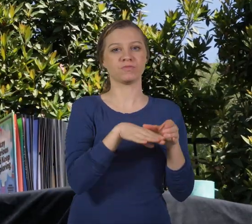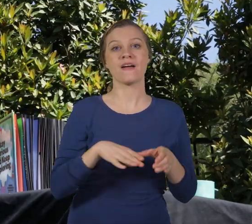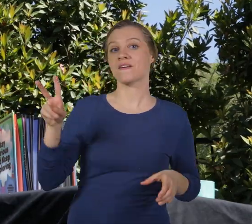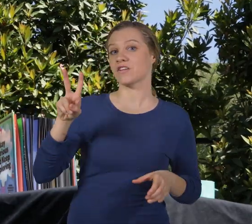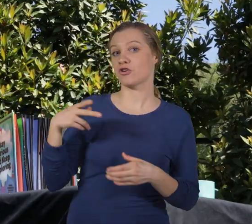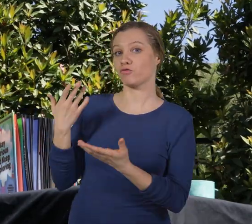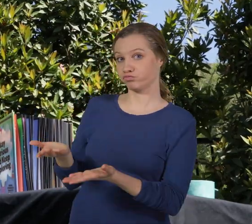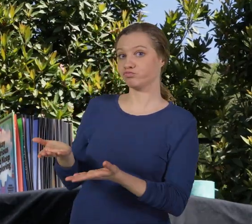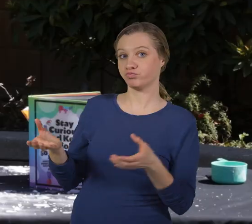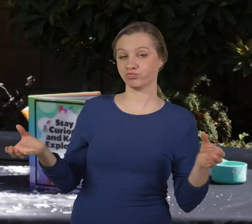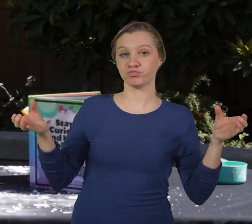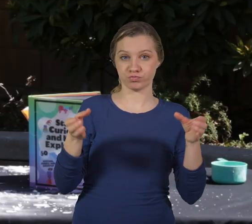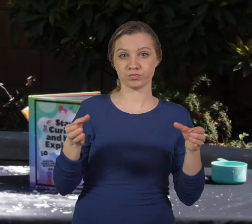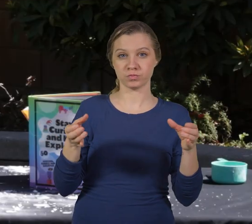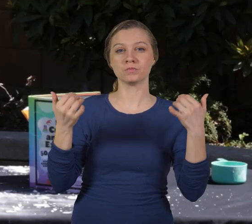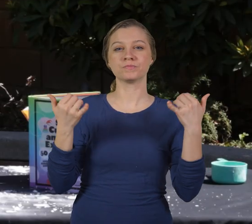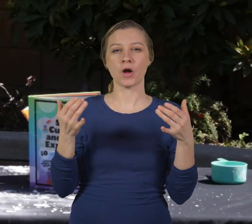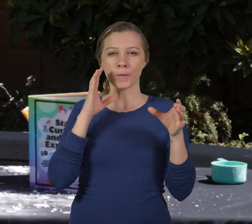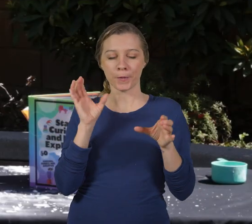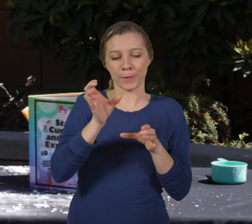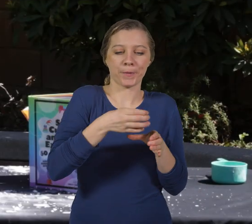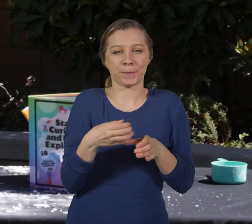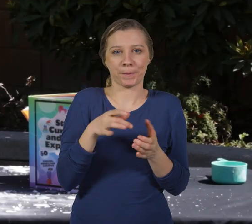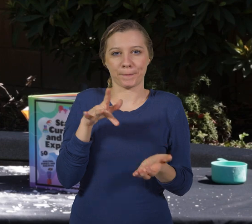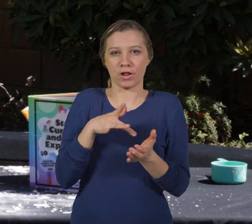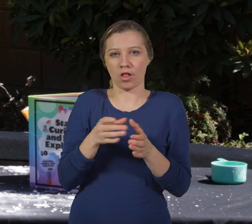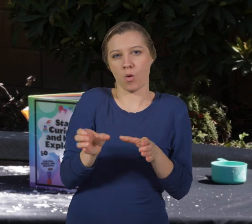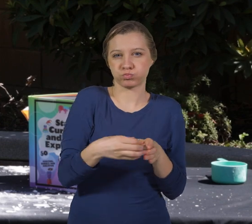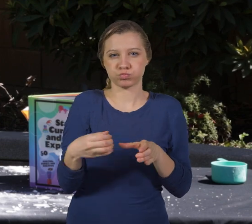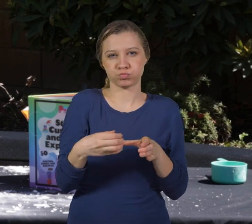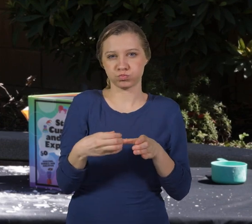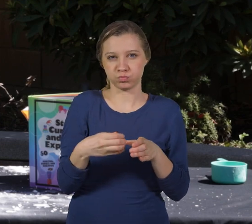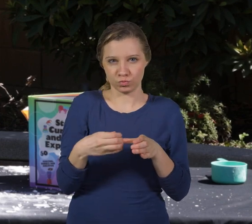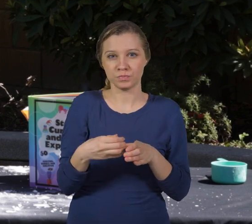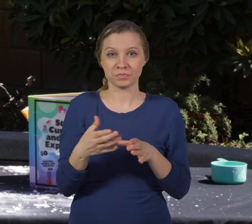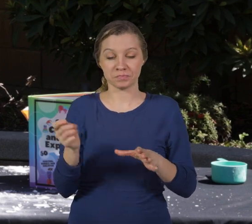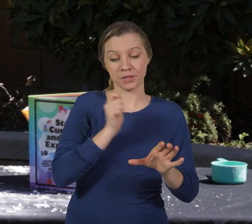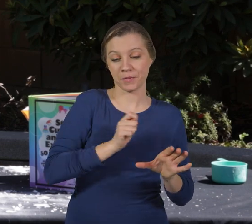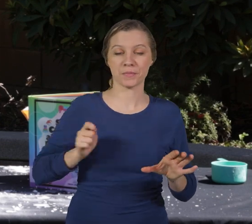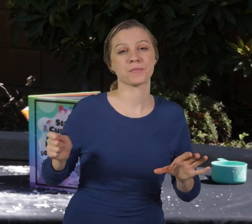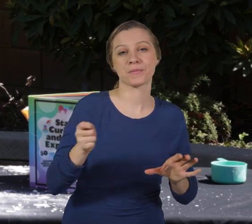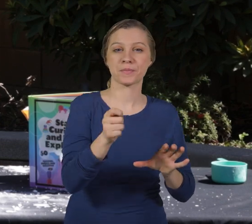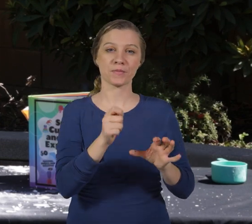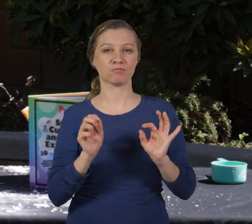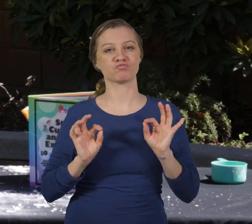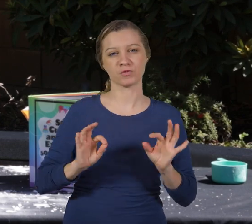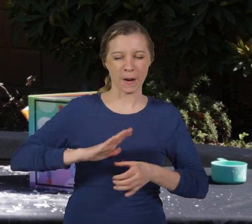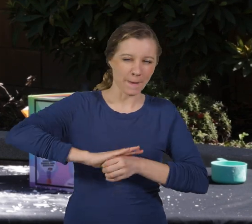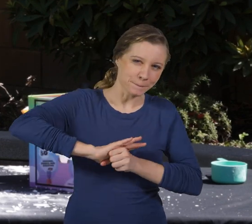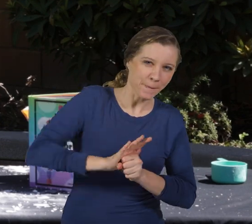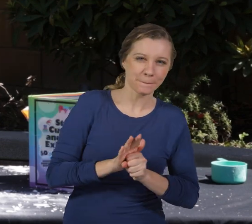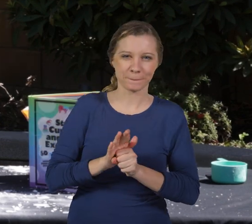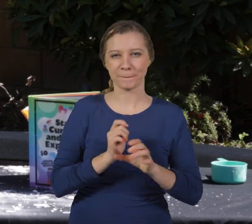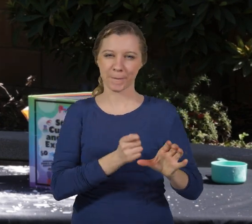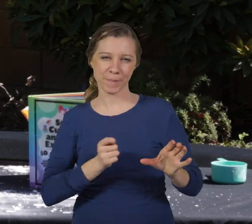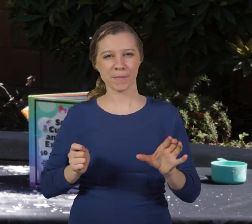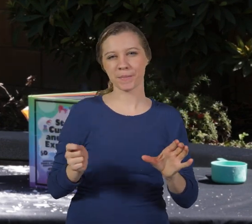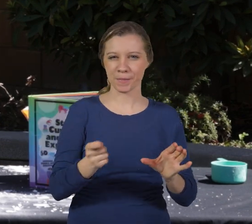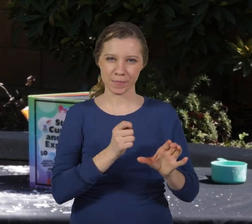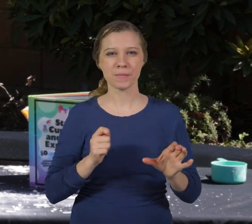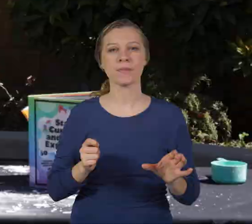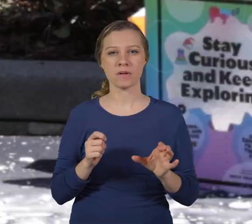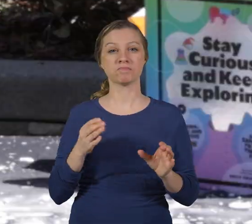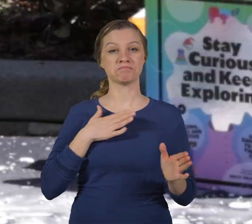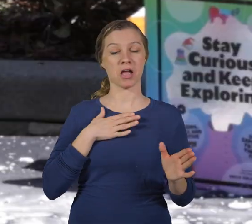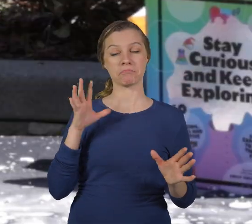here. I have my vinegar in here. I'm just going to nestle it right in the middle there. Put my lid on, hammer